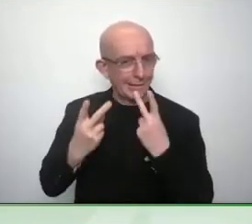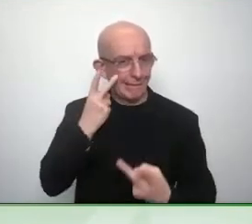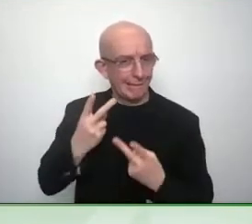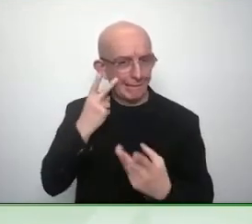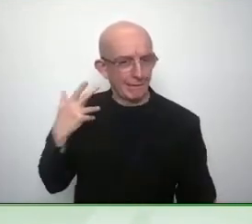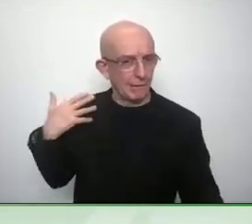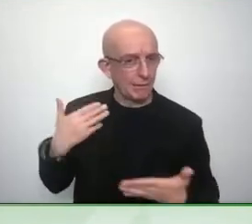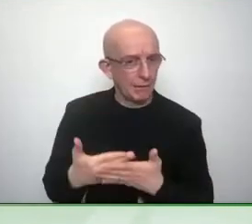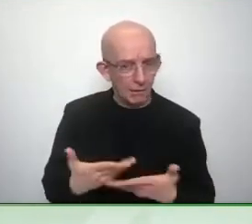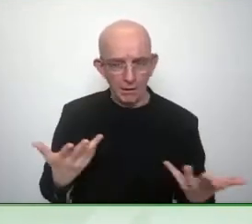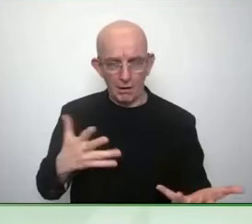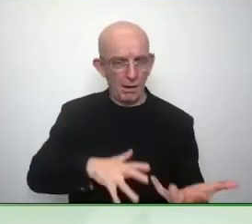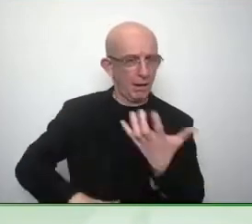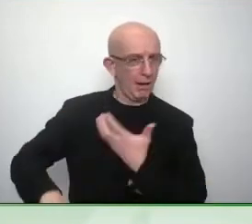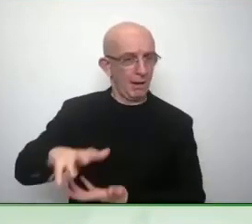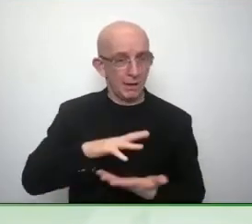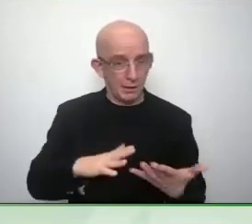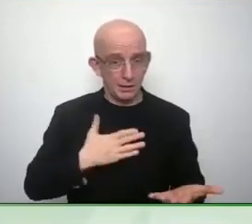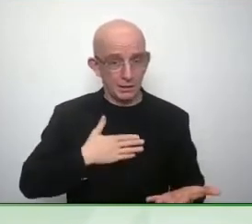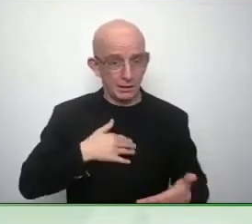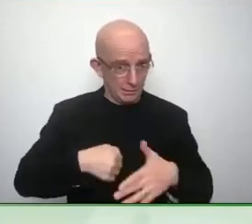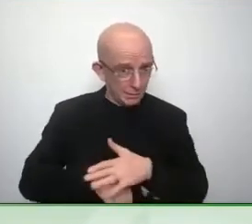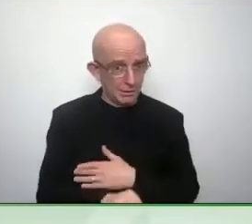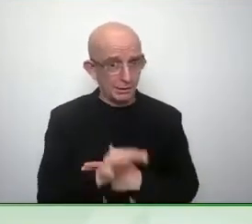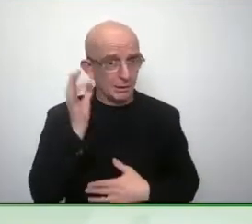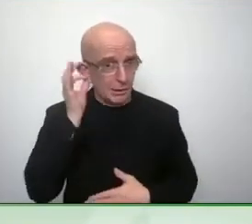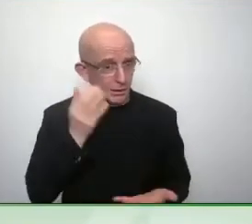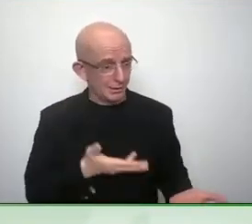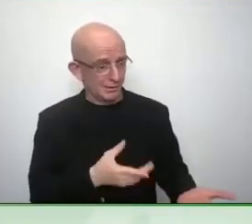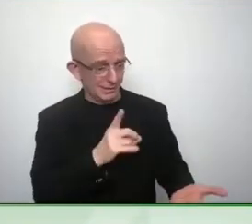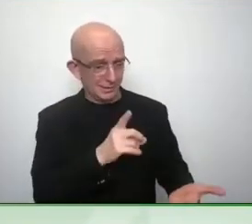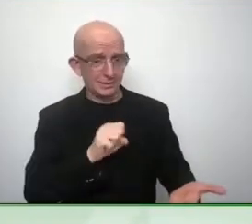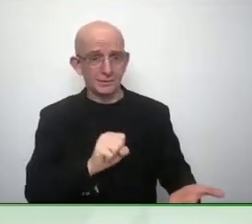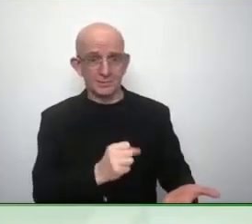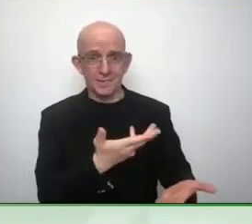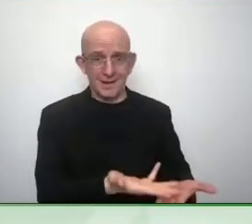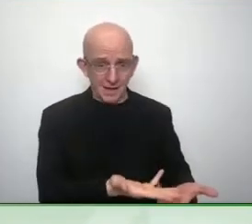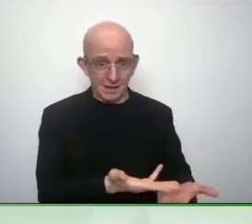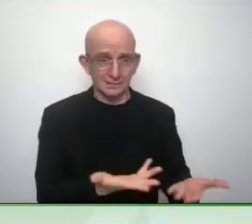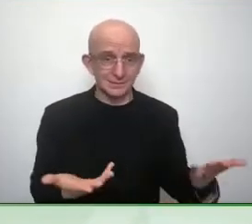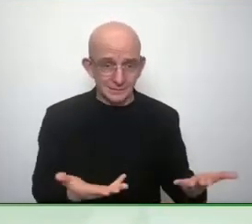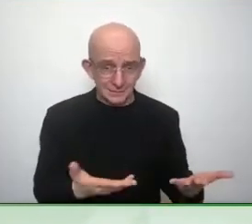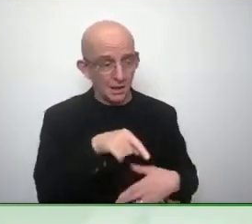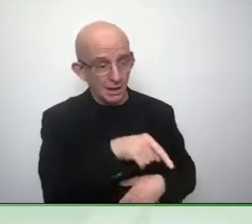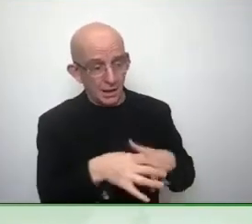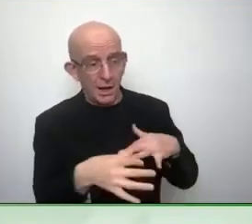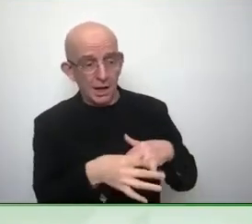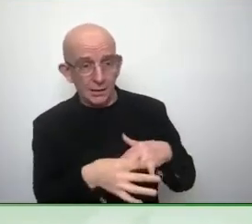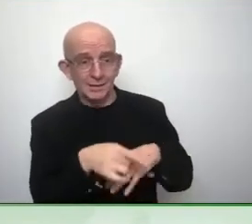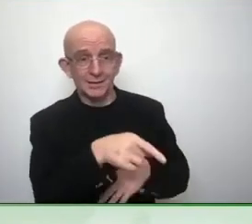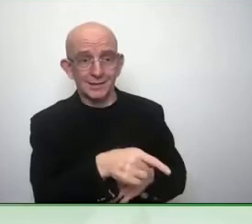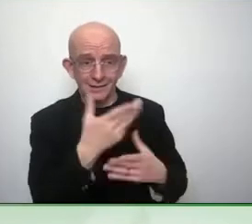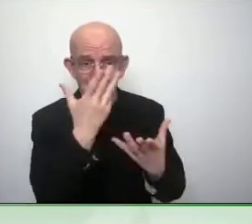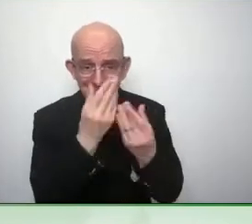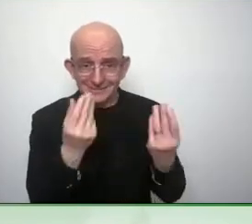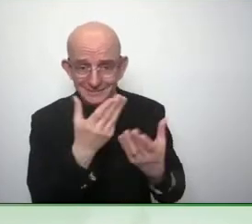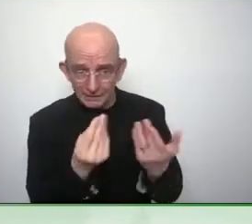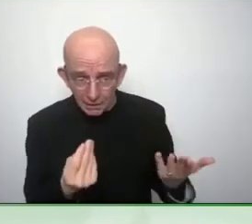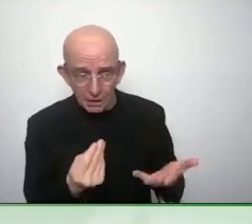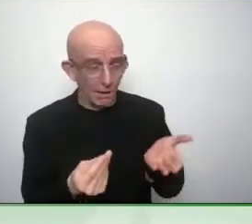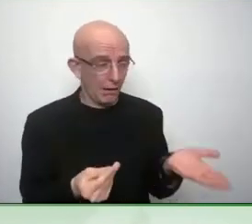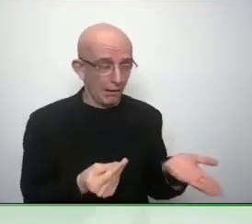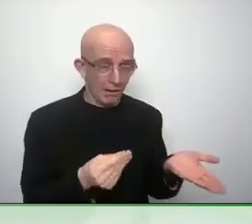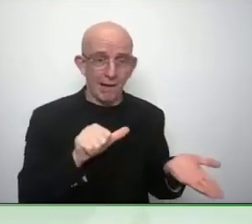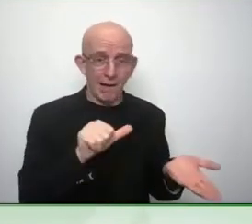the right ceo for this um told me was that one thing I didn't understand even though I'm uh proud to be an